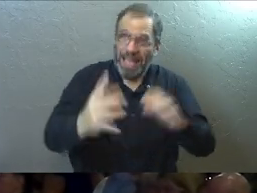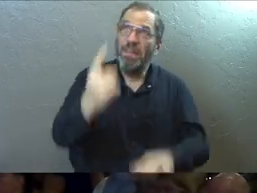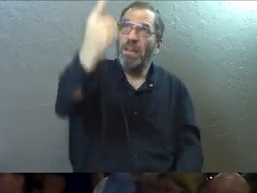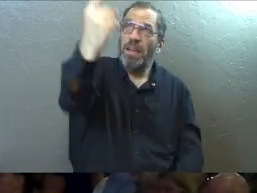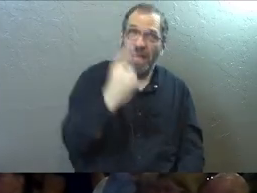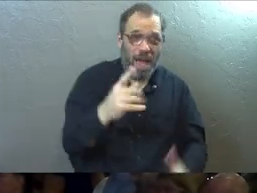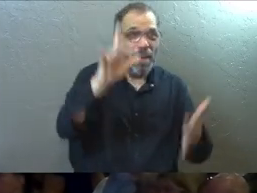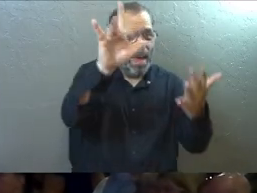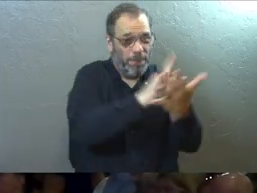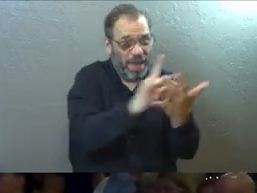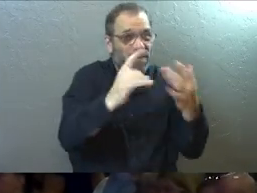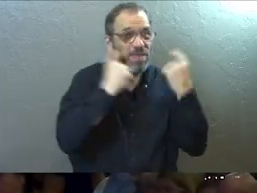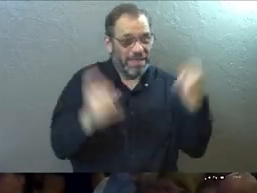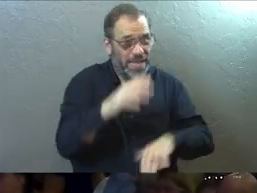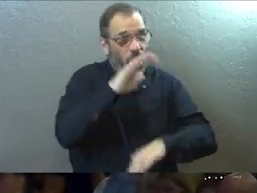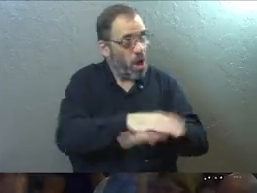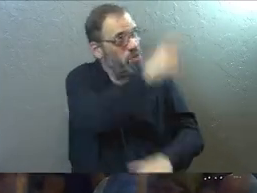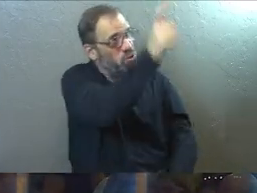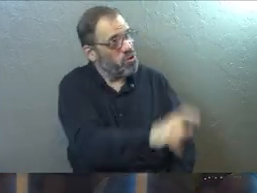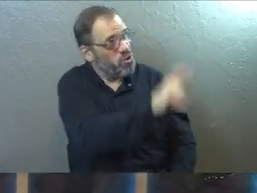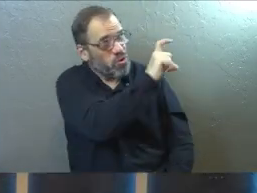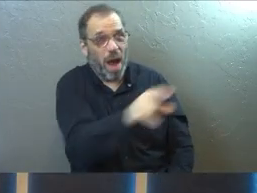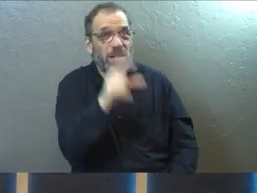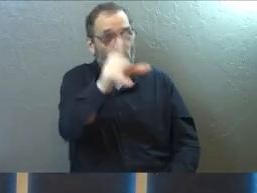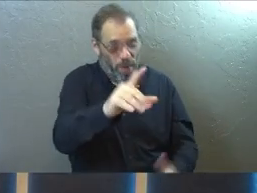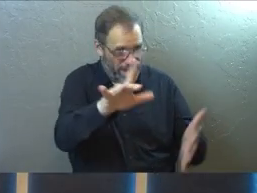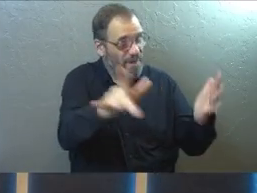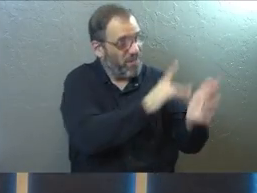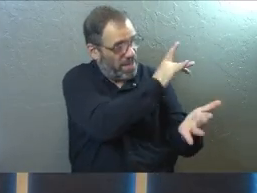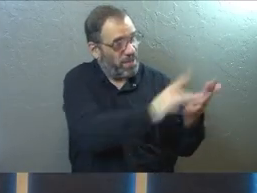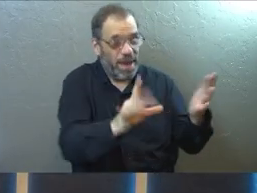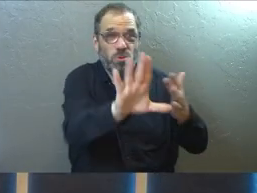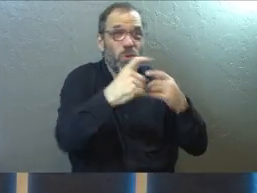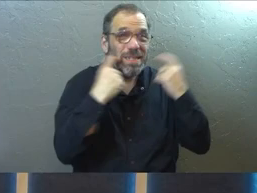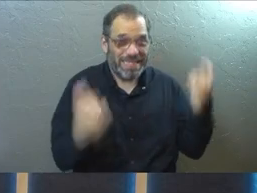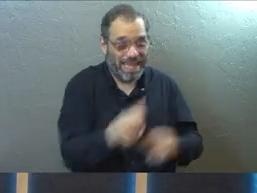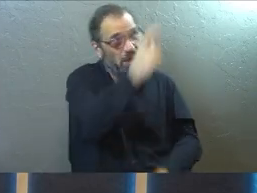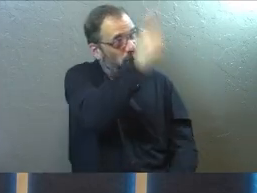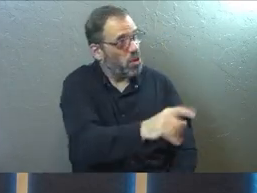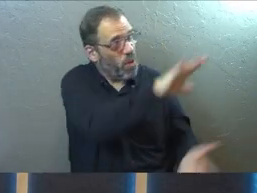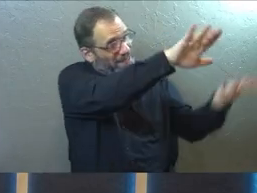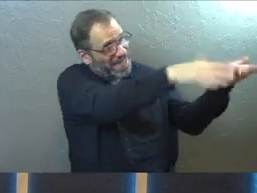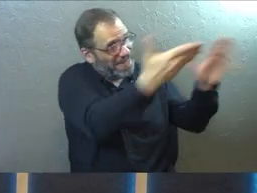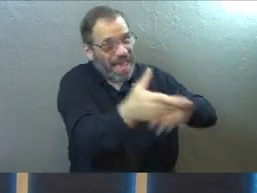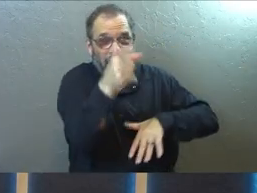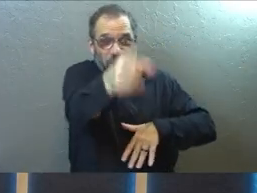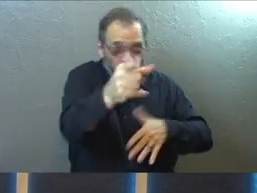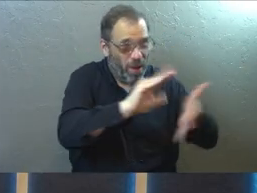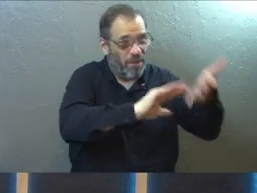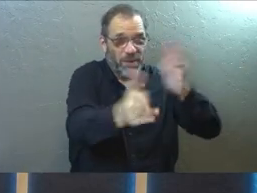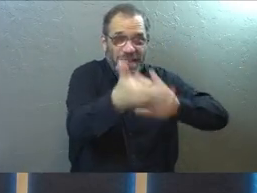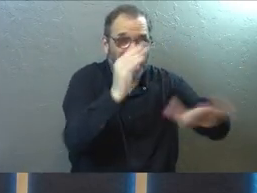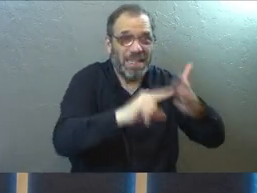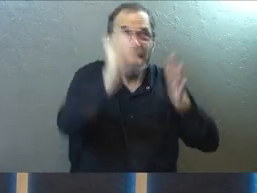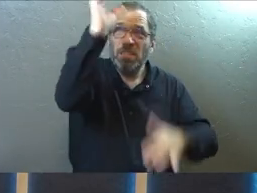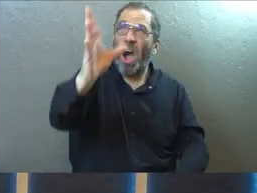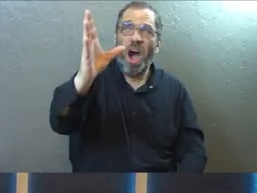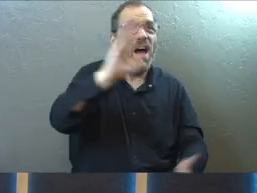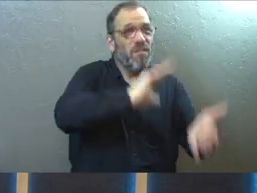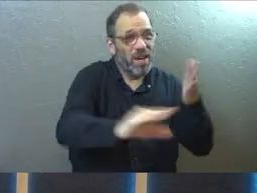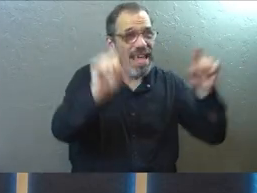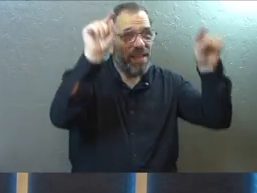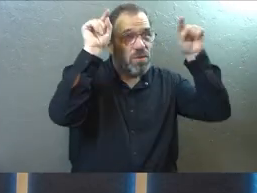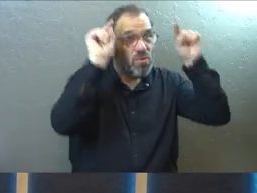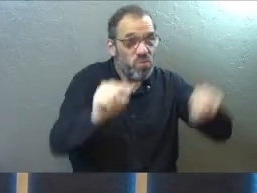came and he paid for your sins on a cross. And as soon as he paid for your sins on a cross and he died for you and he forgave you, God himself